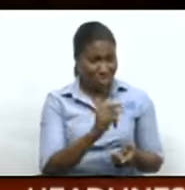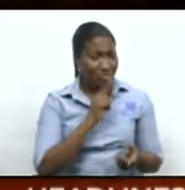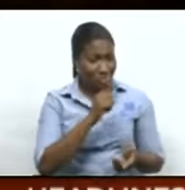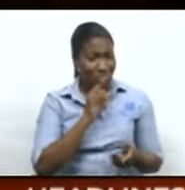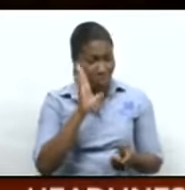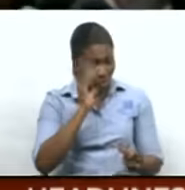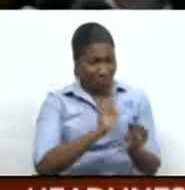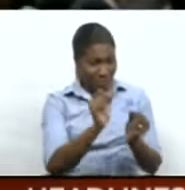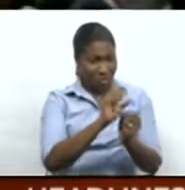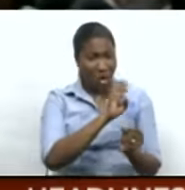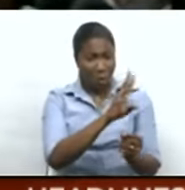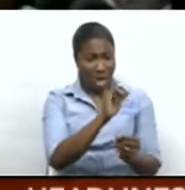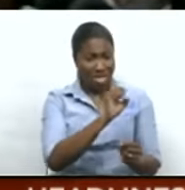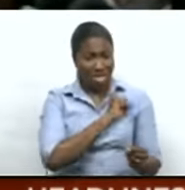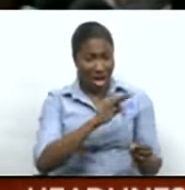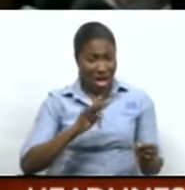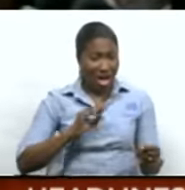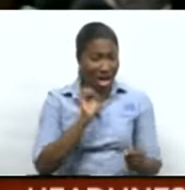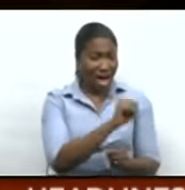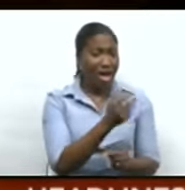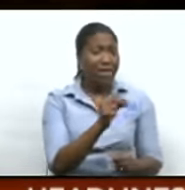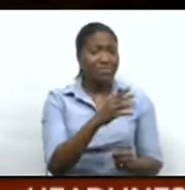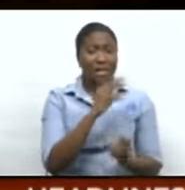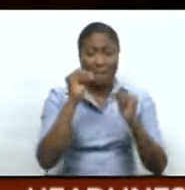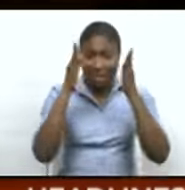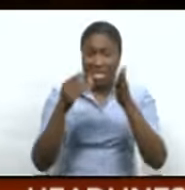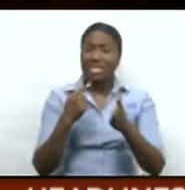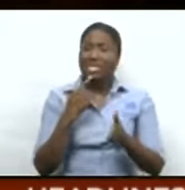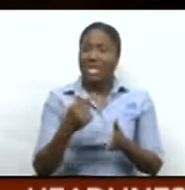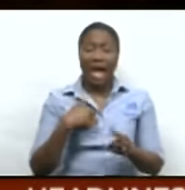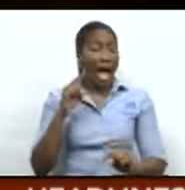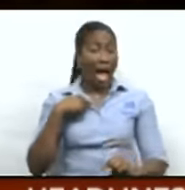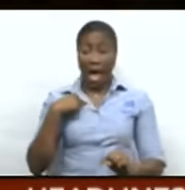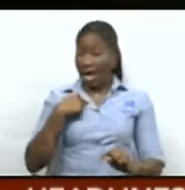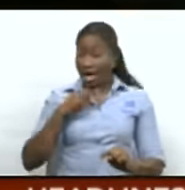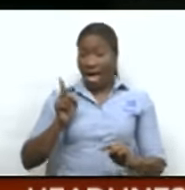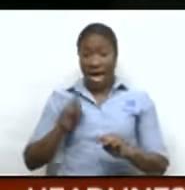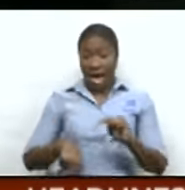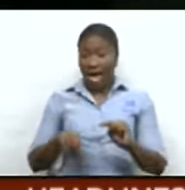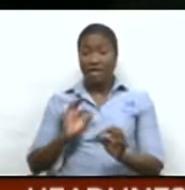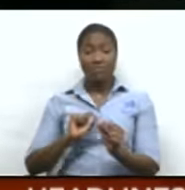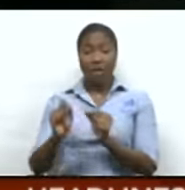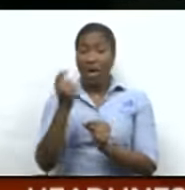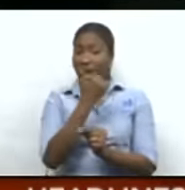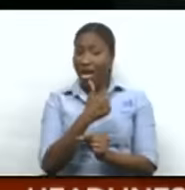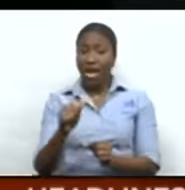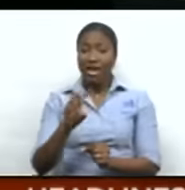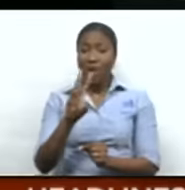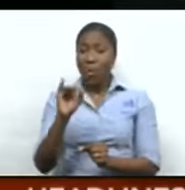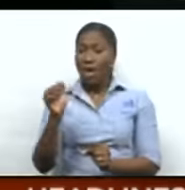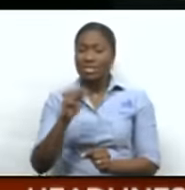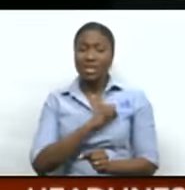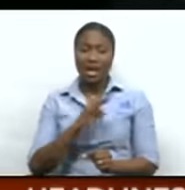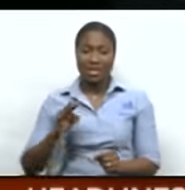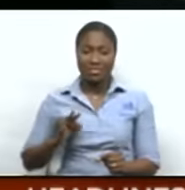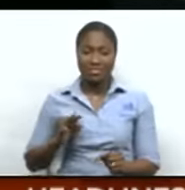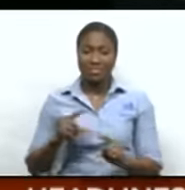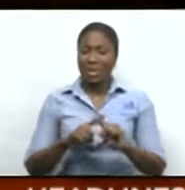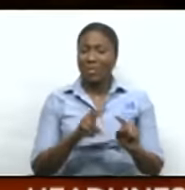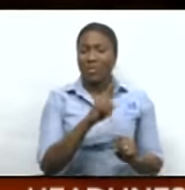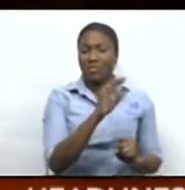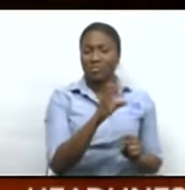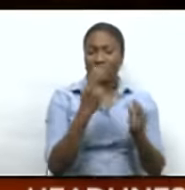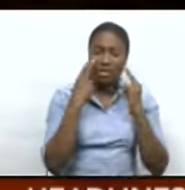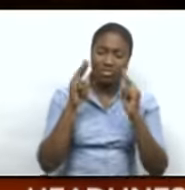WASA employees. And the minister responded. I cannot send home any WASA employee. But again, that did not satisfy the opposition MP.